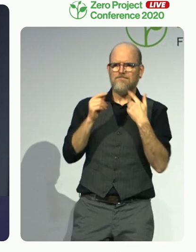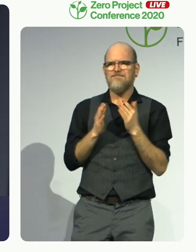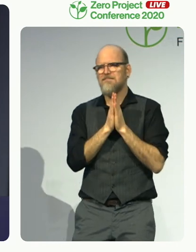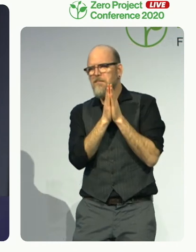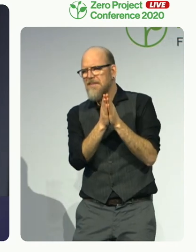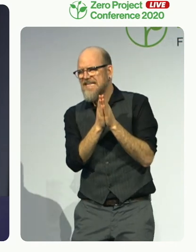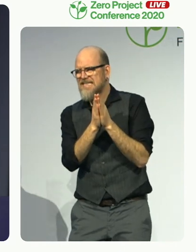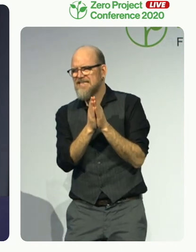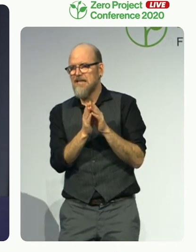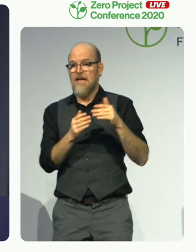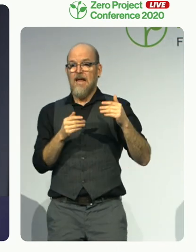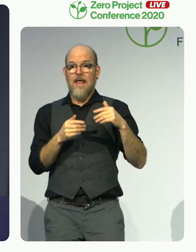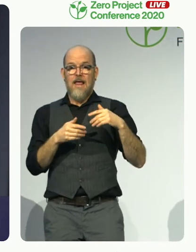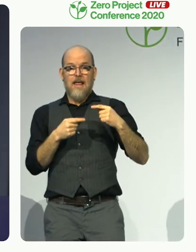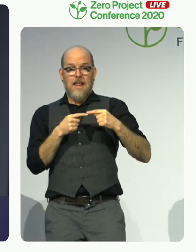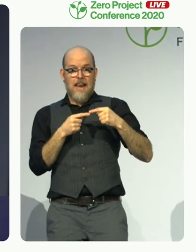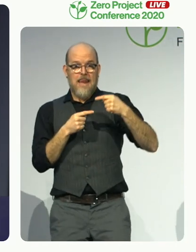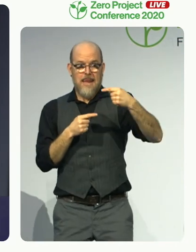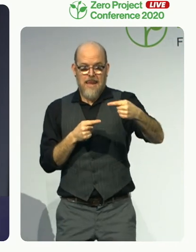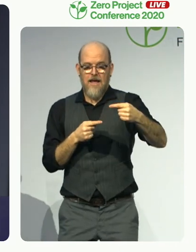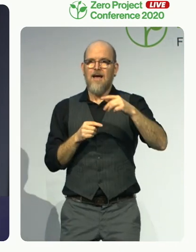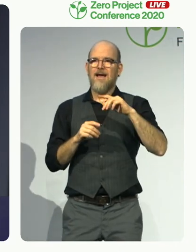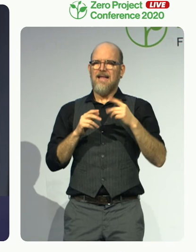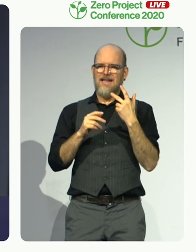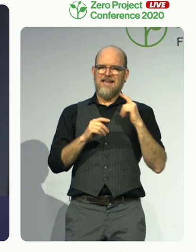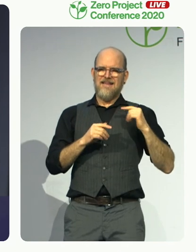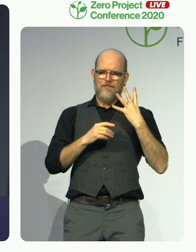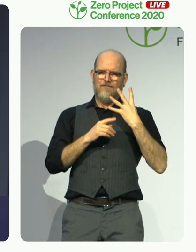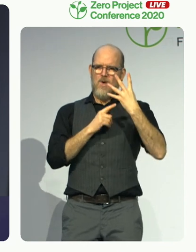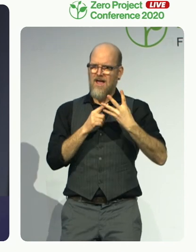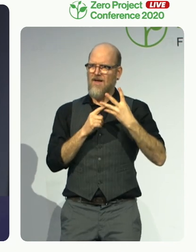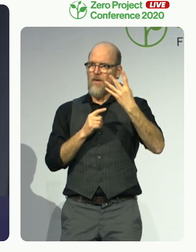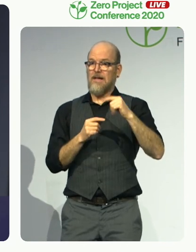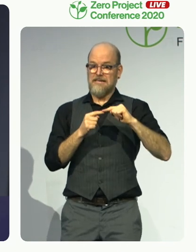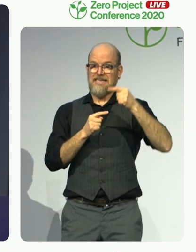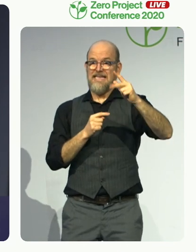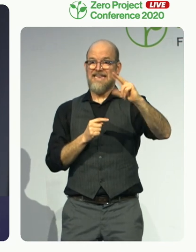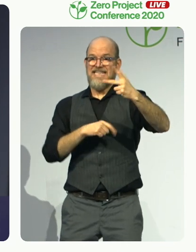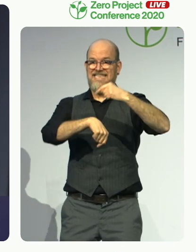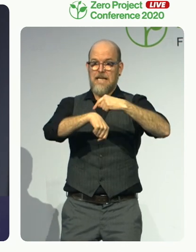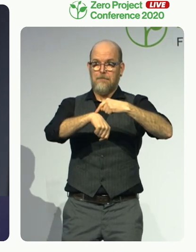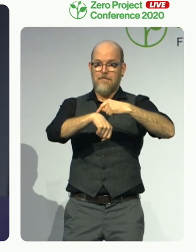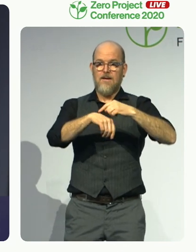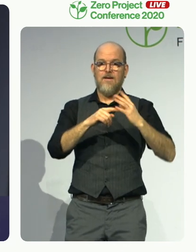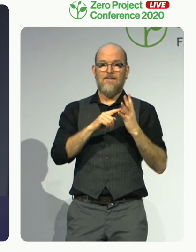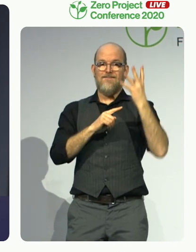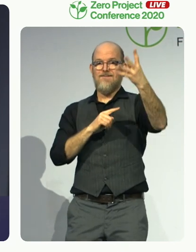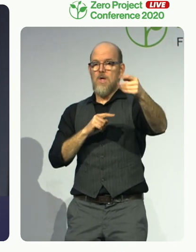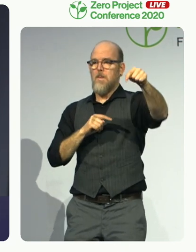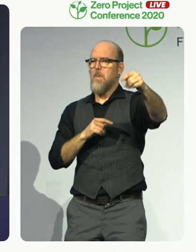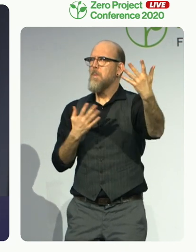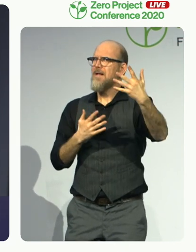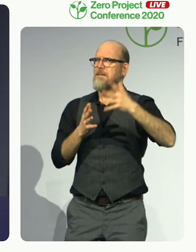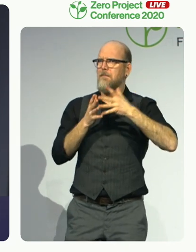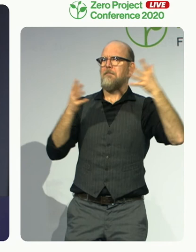the coming four years and ahead. But one thing is certain. This can only be done with you,